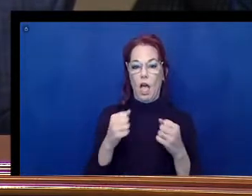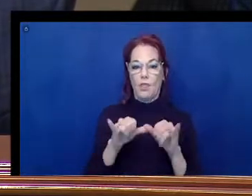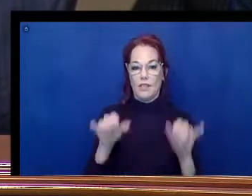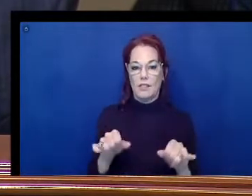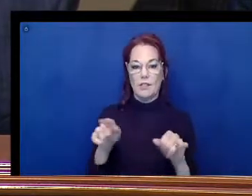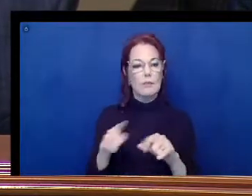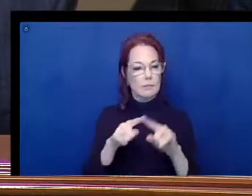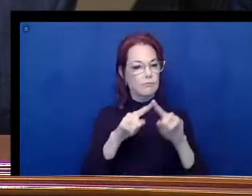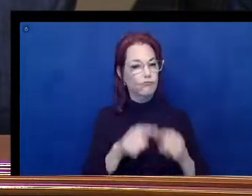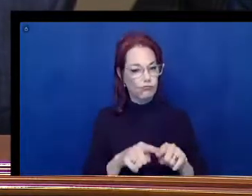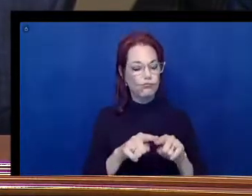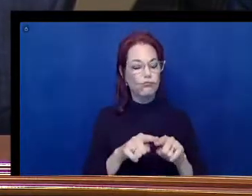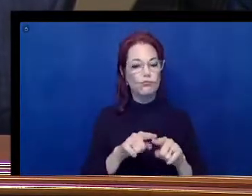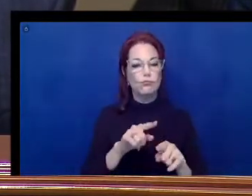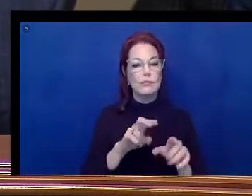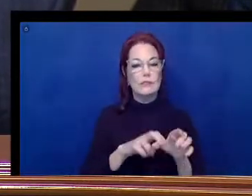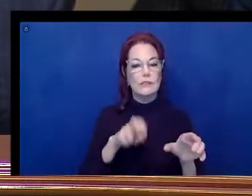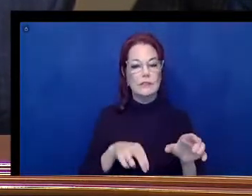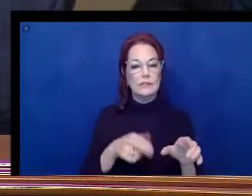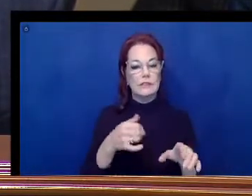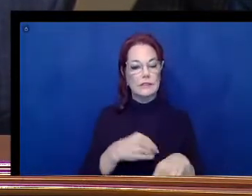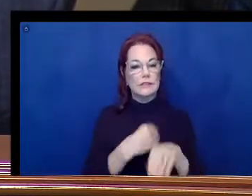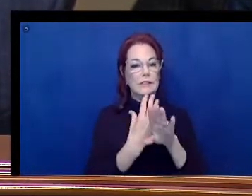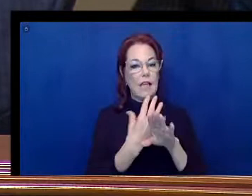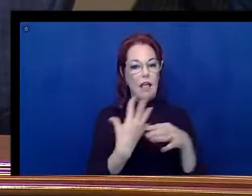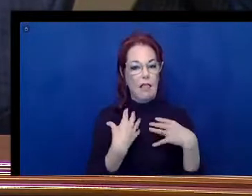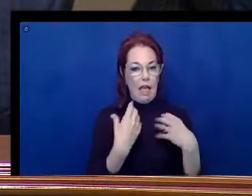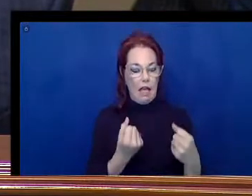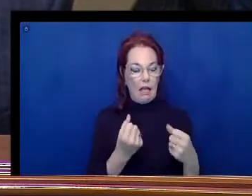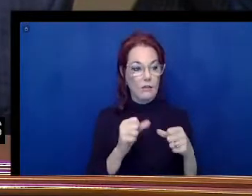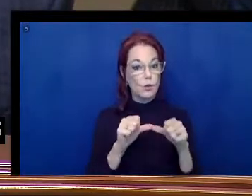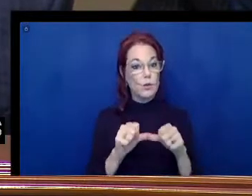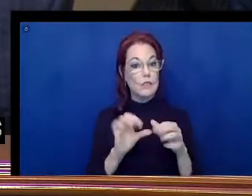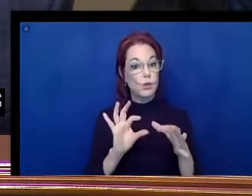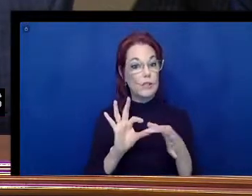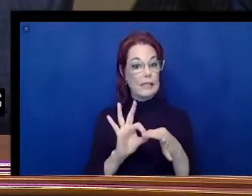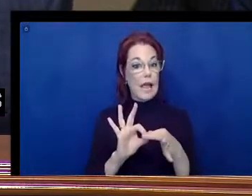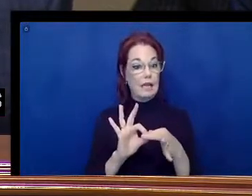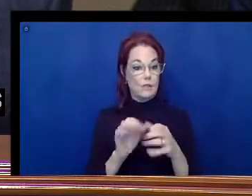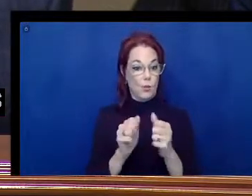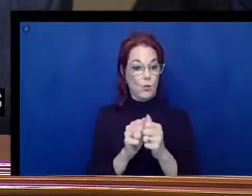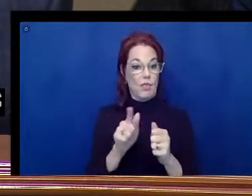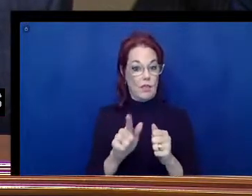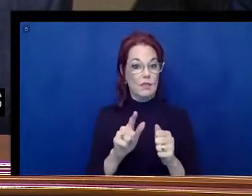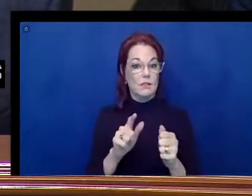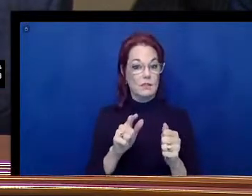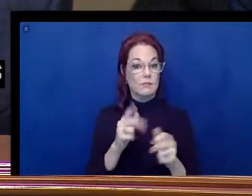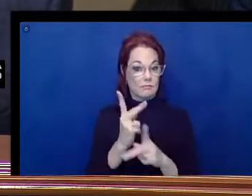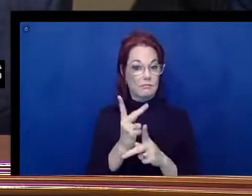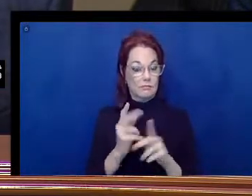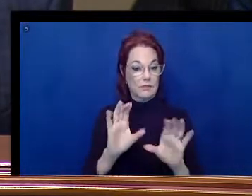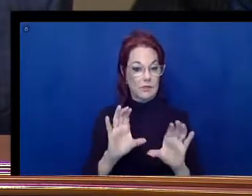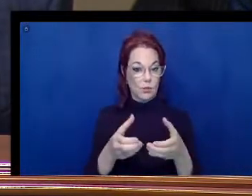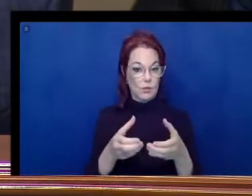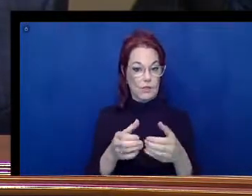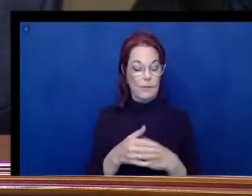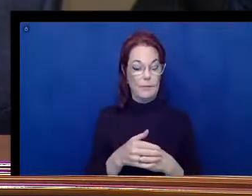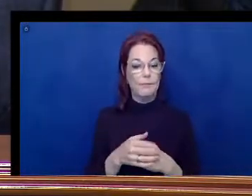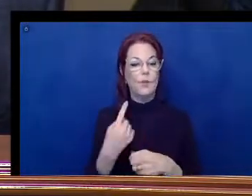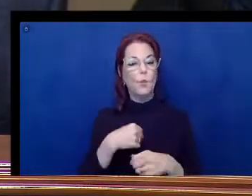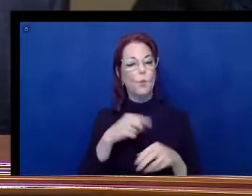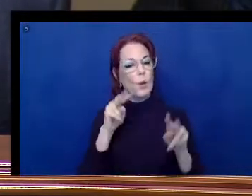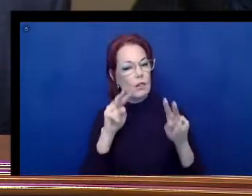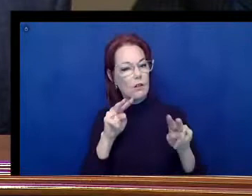home monitoring devices to stay connected to his care team. Mr. Holmquist, we look forward to your hearing